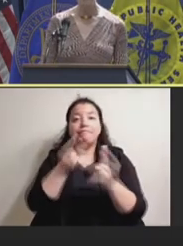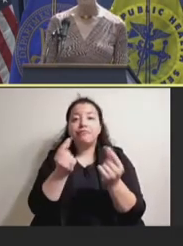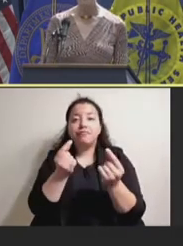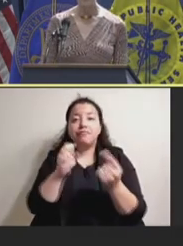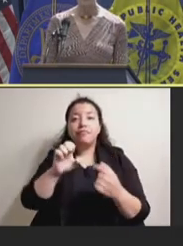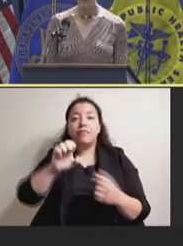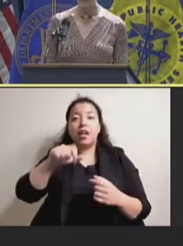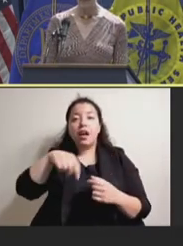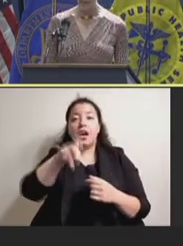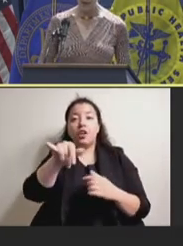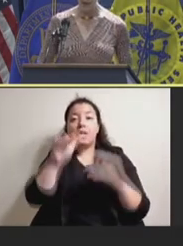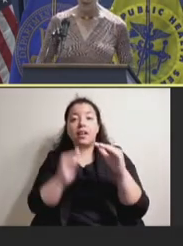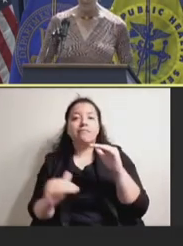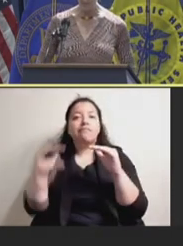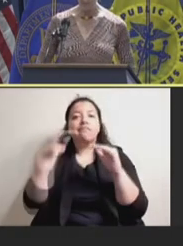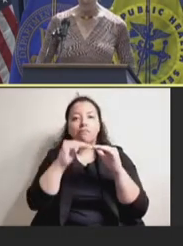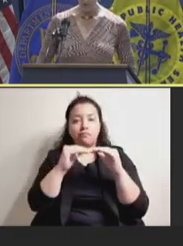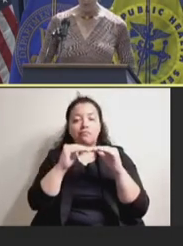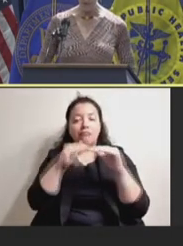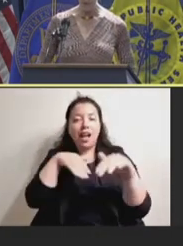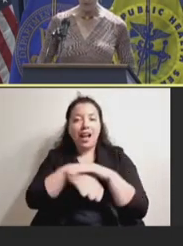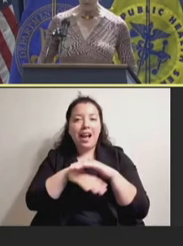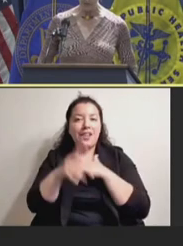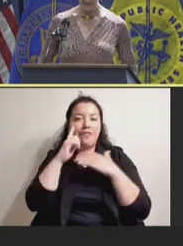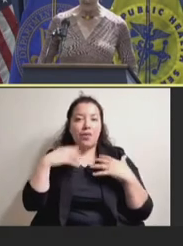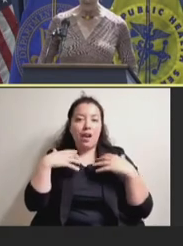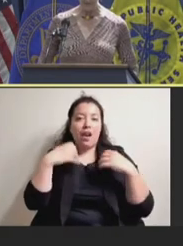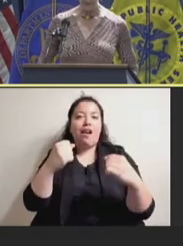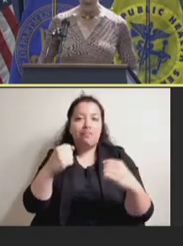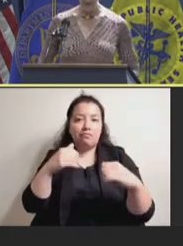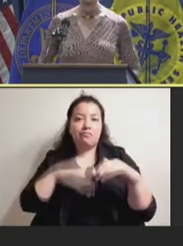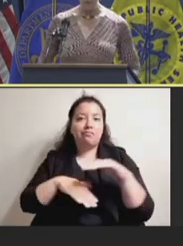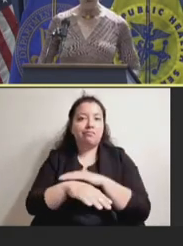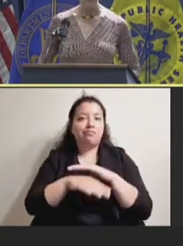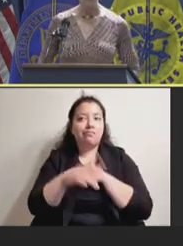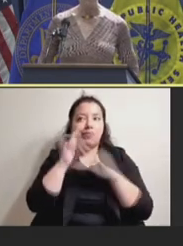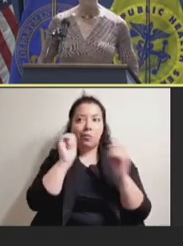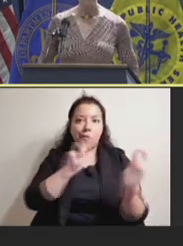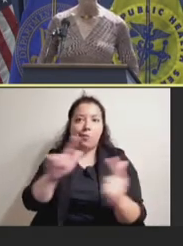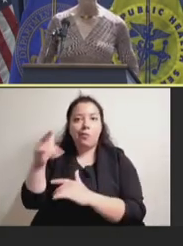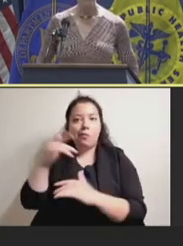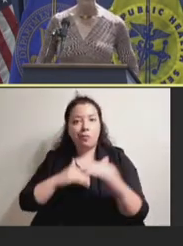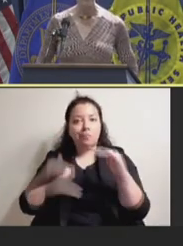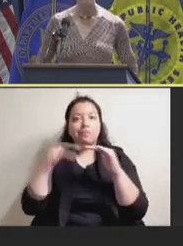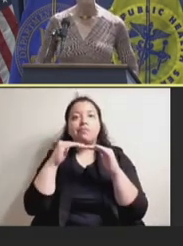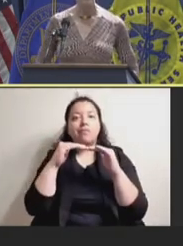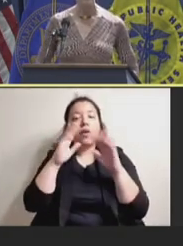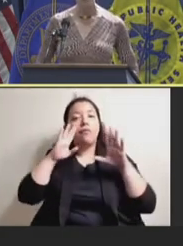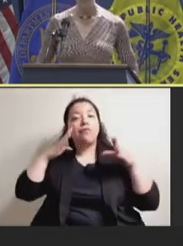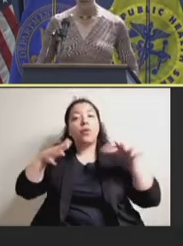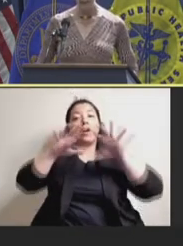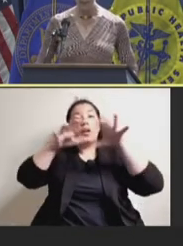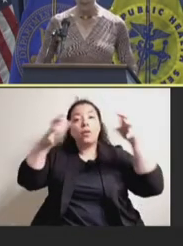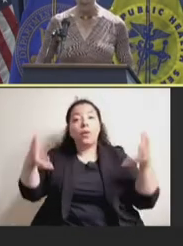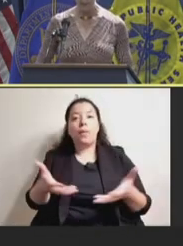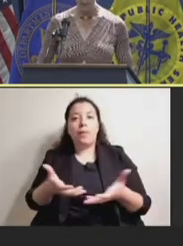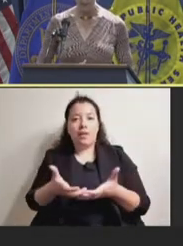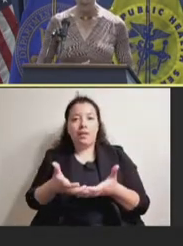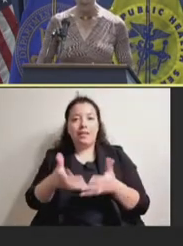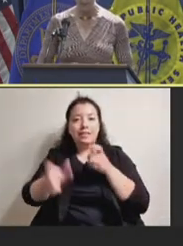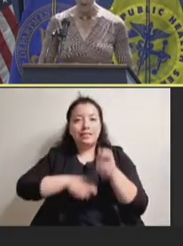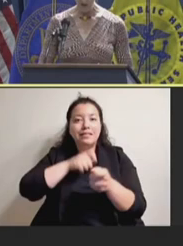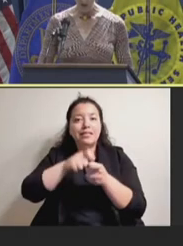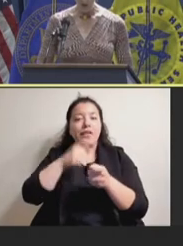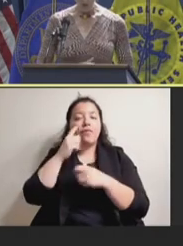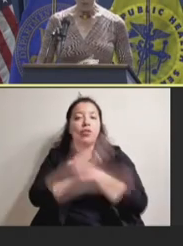in access to health with a global lens and working particularly in low- and middle-income countries.